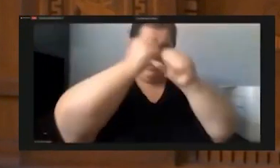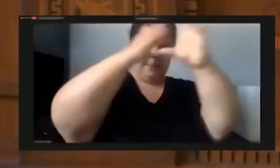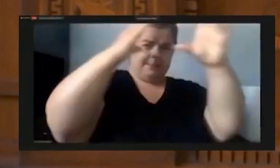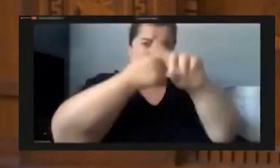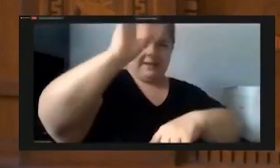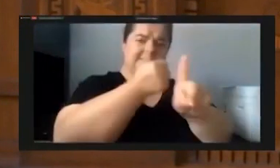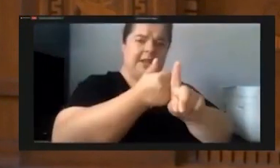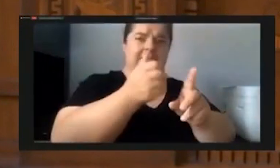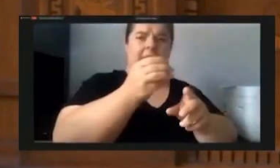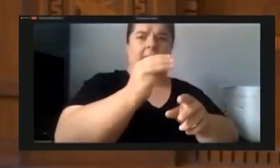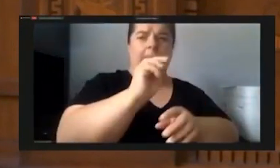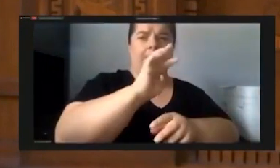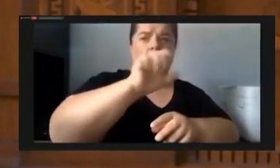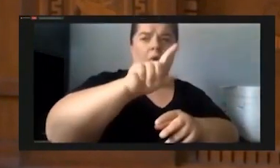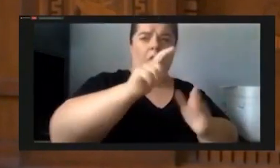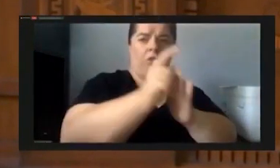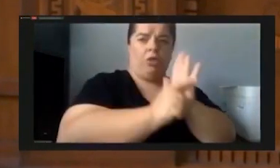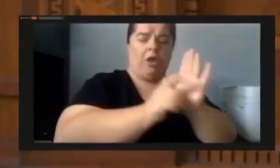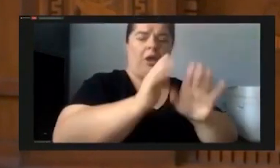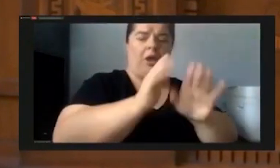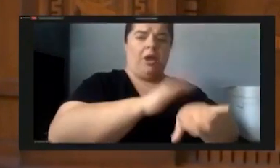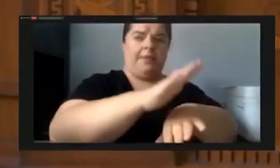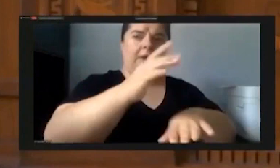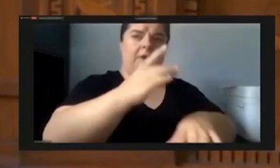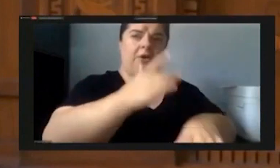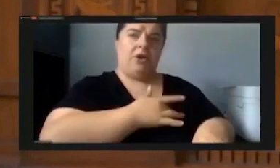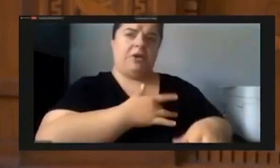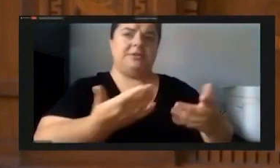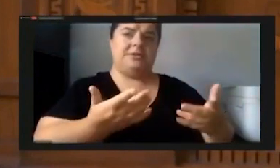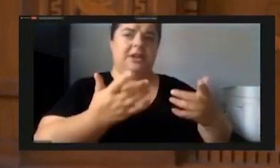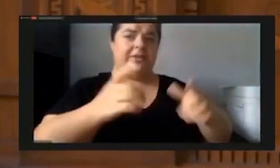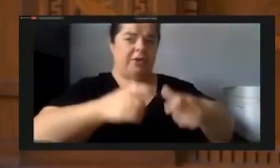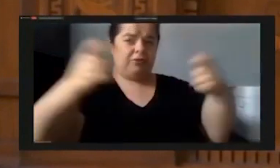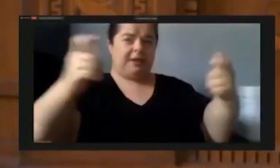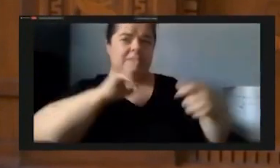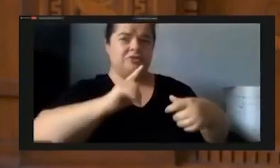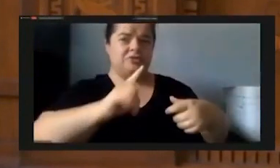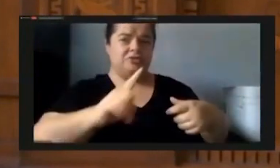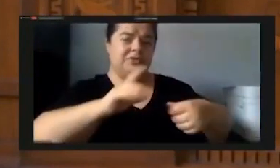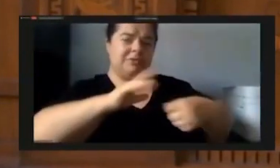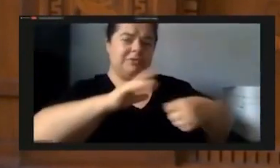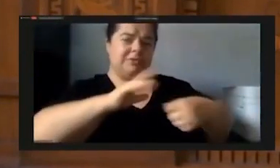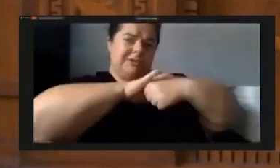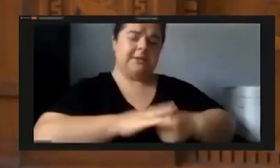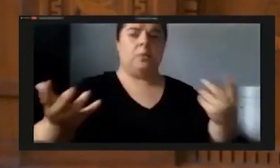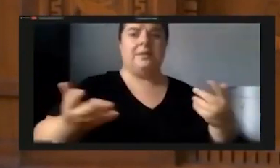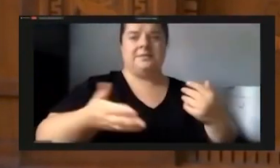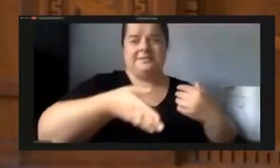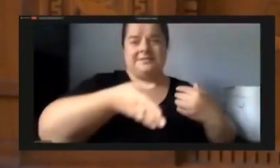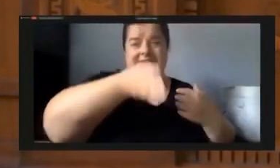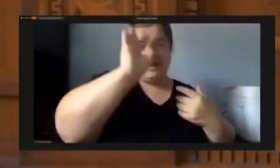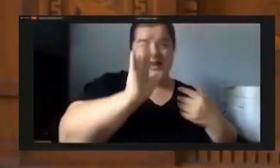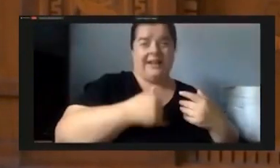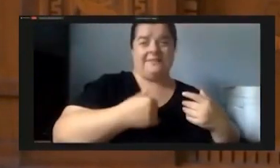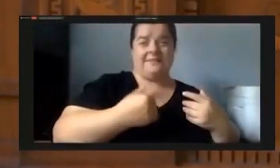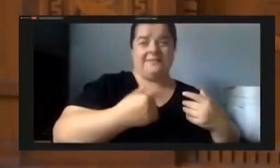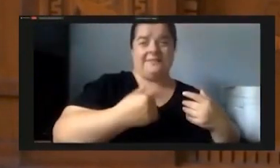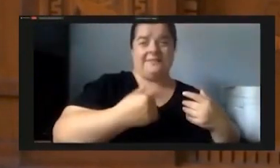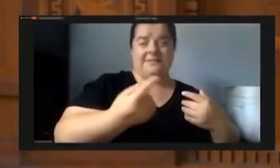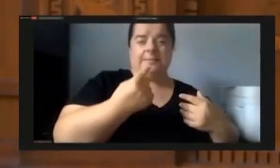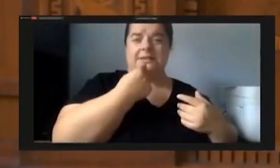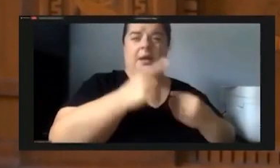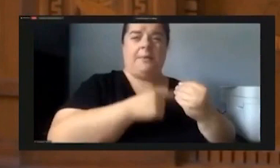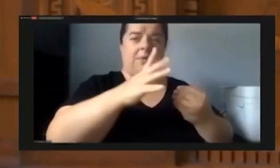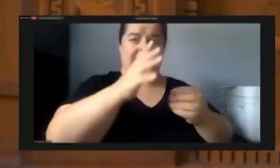written on their hearts. The greatest truth being suppressed is that God has something to say regarding His image bearers.